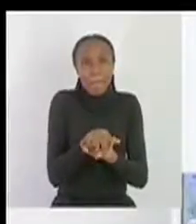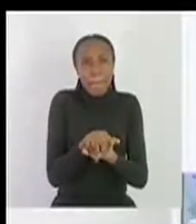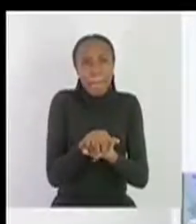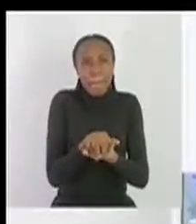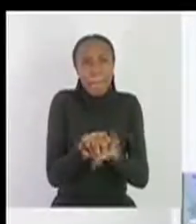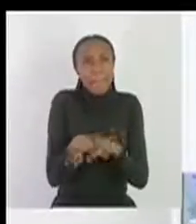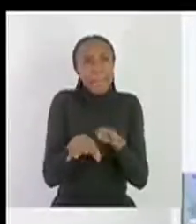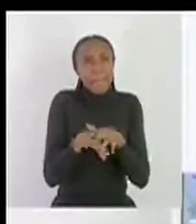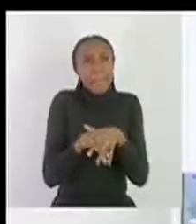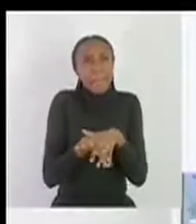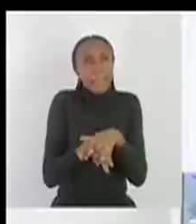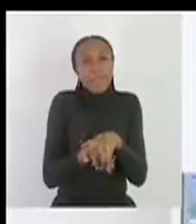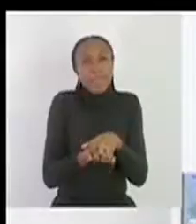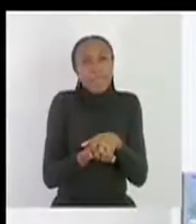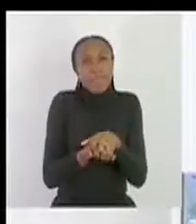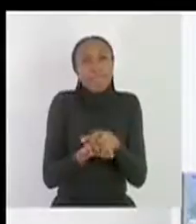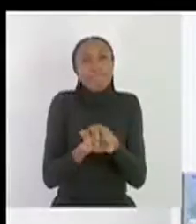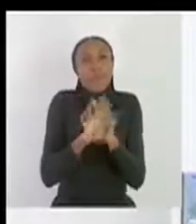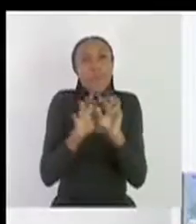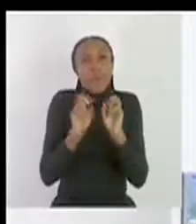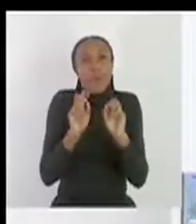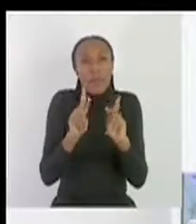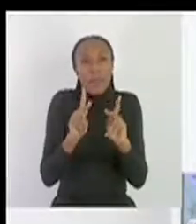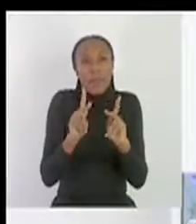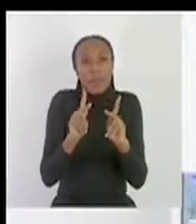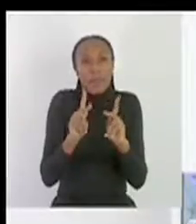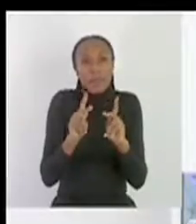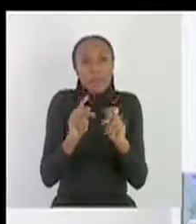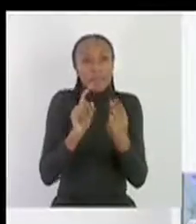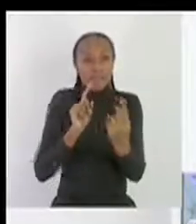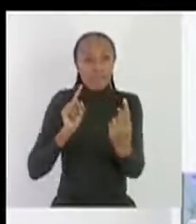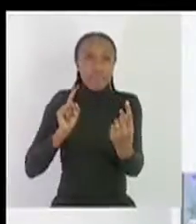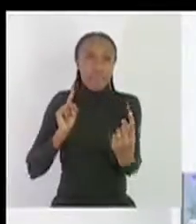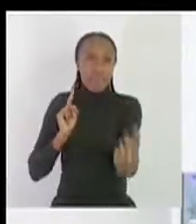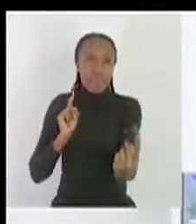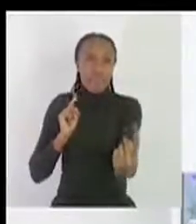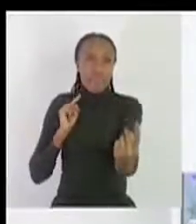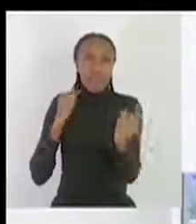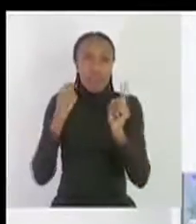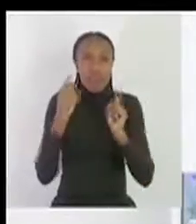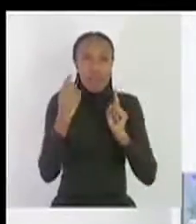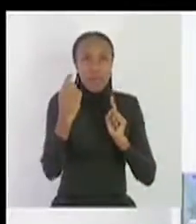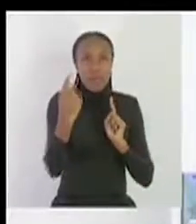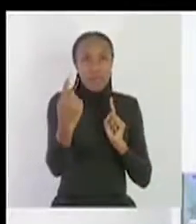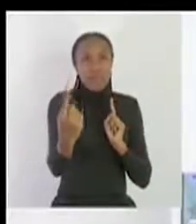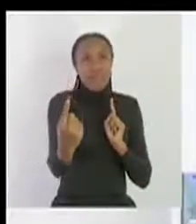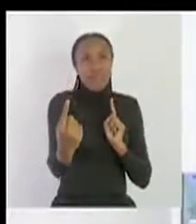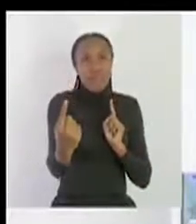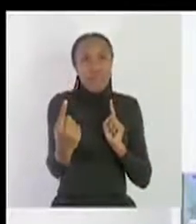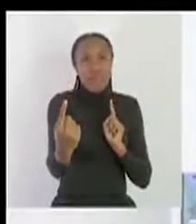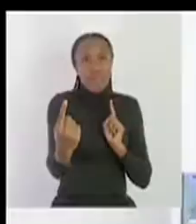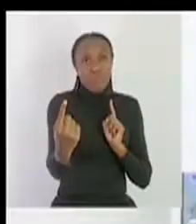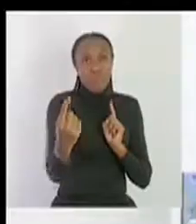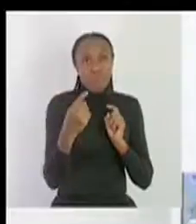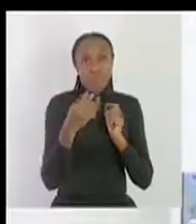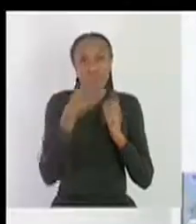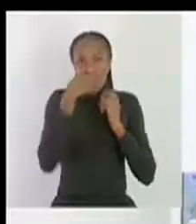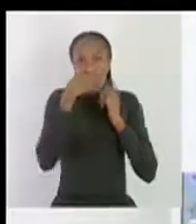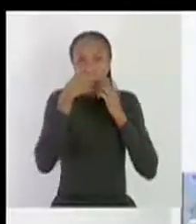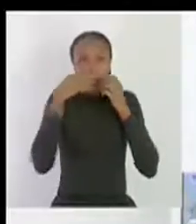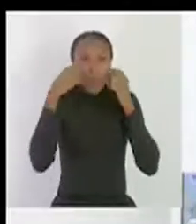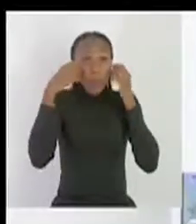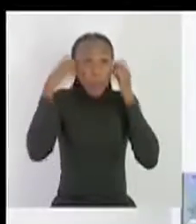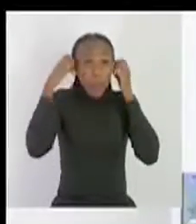fingers thank you from there we make sure that we apply the social distance and then we put on our